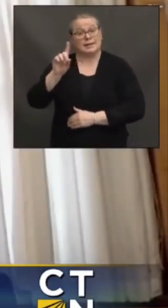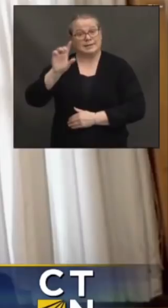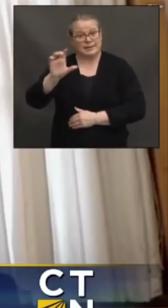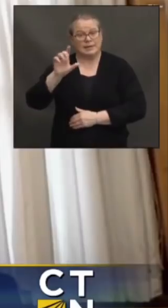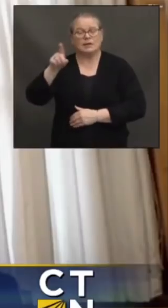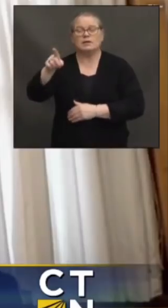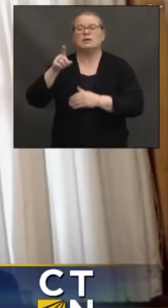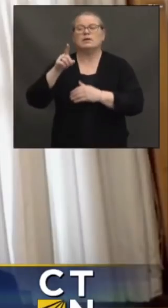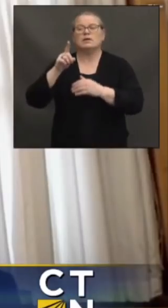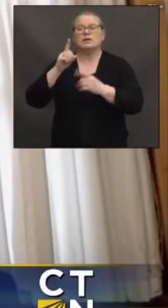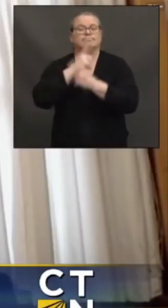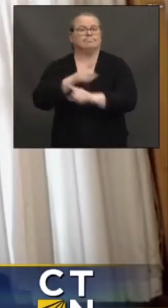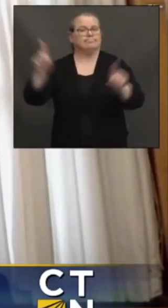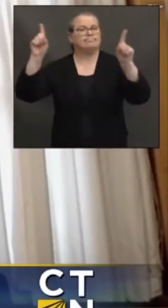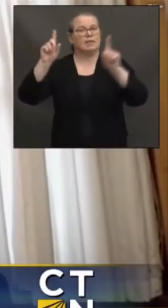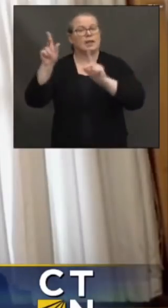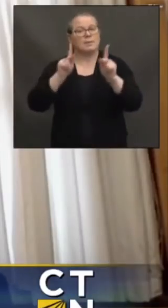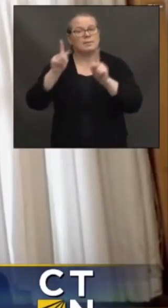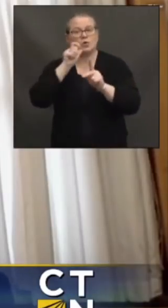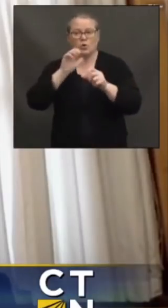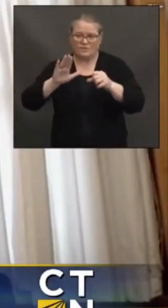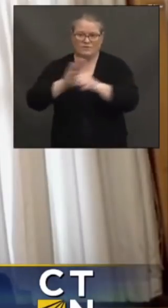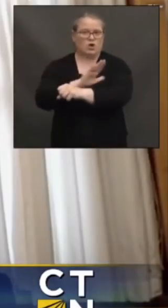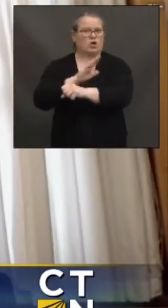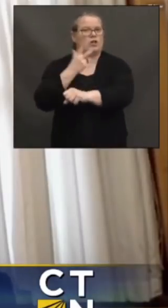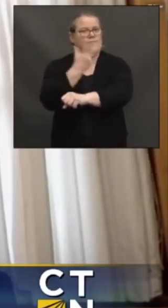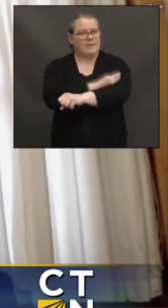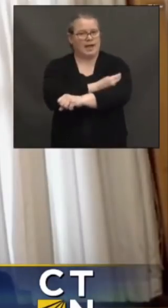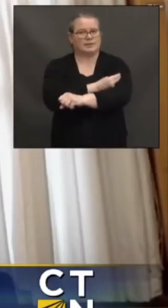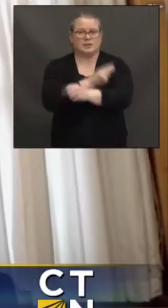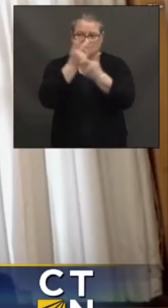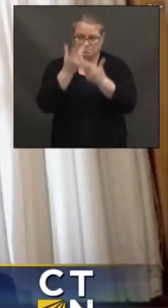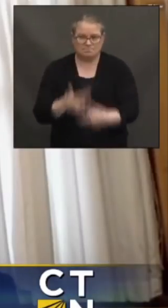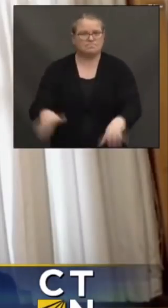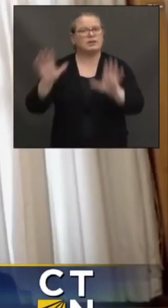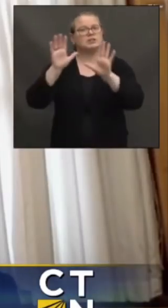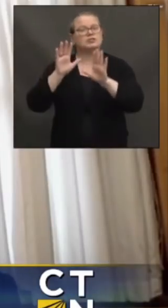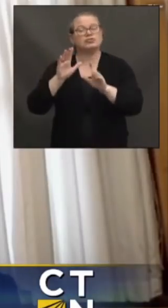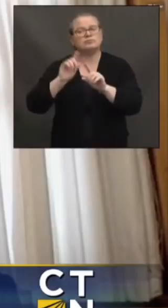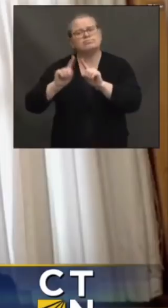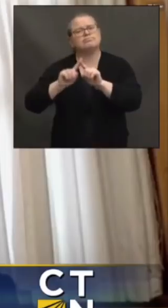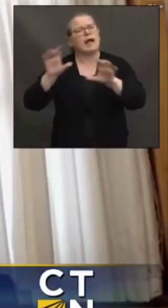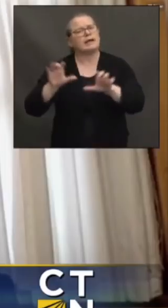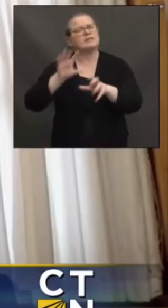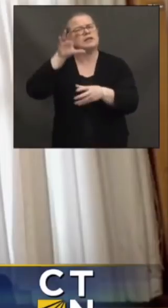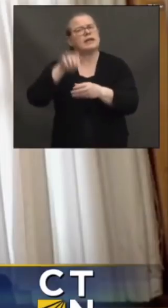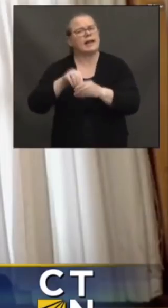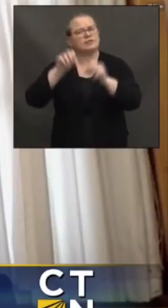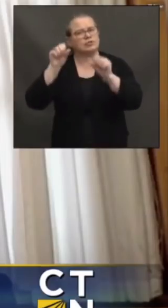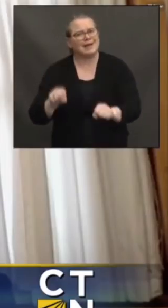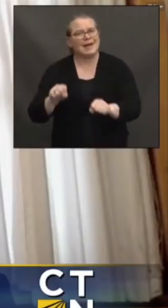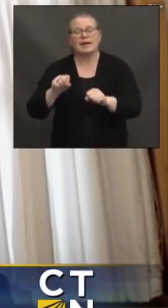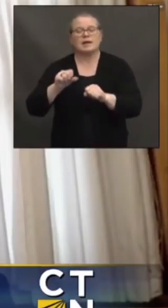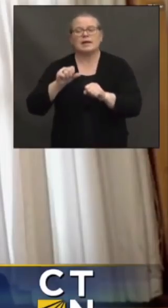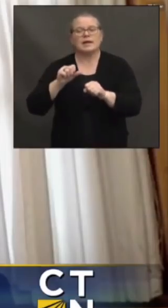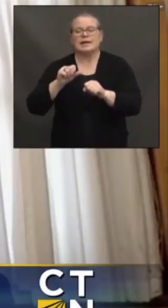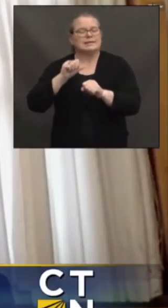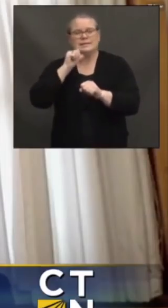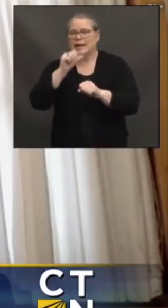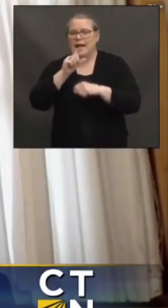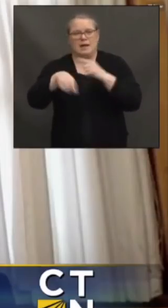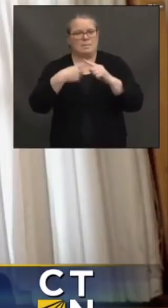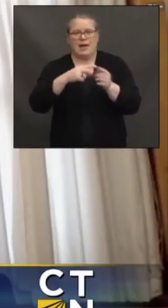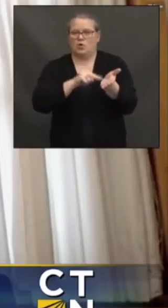that people who have been fully vaccinated can engage in is with regards to non-healthcare settings. So